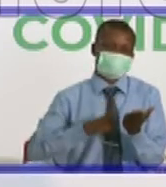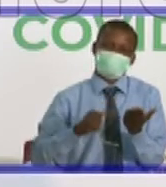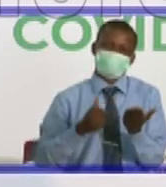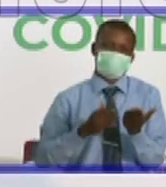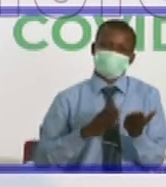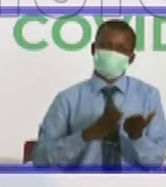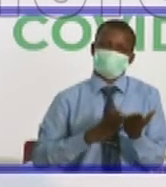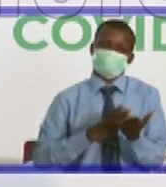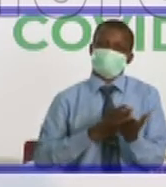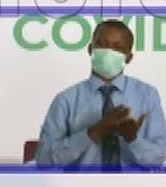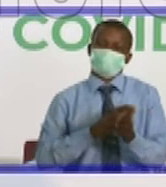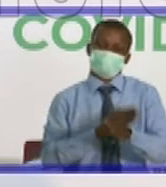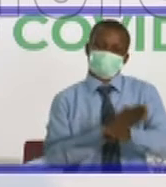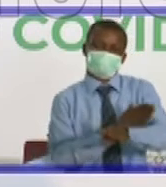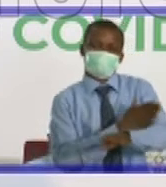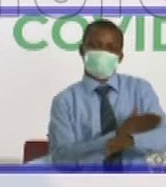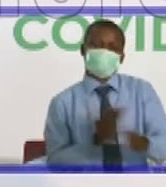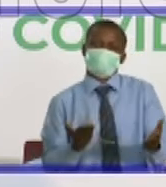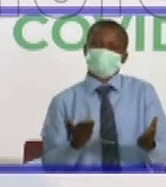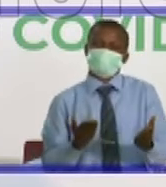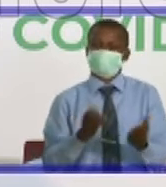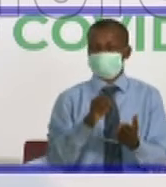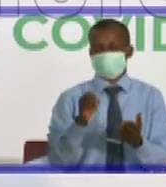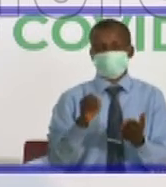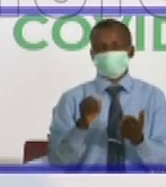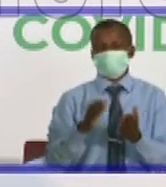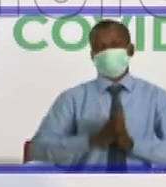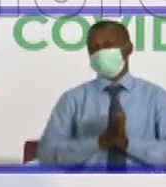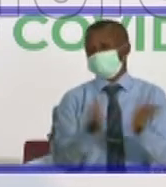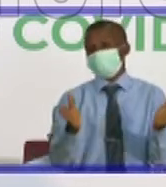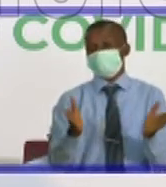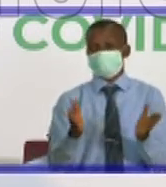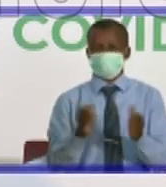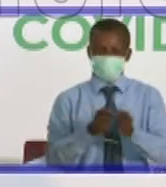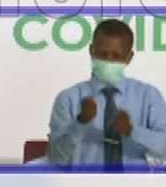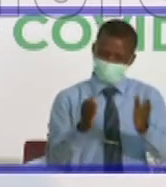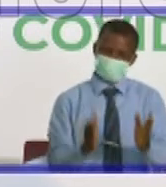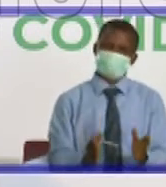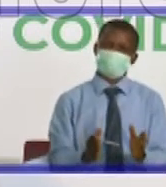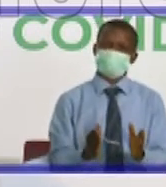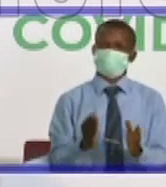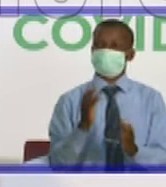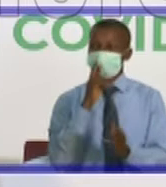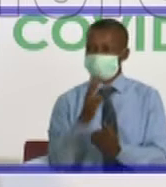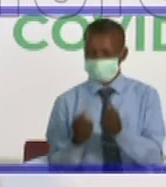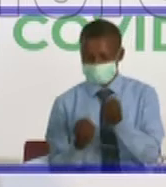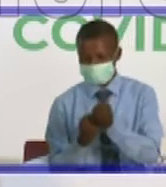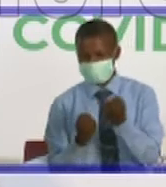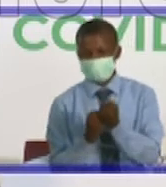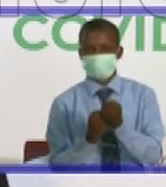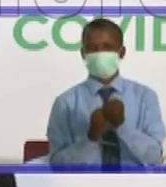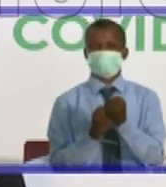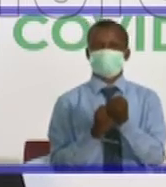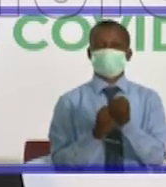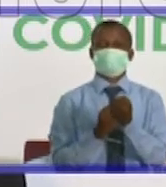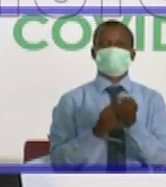mobility. So the five general areas of management, supportive management of the